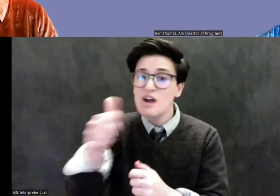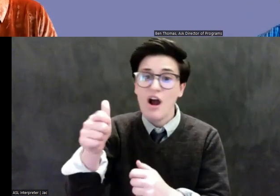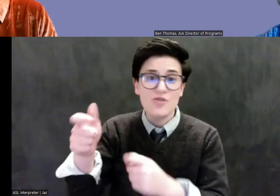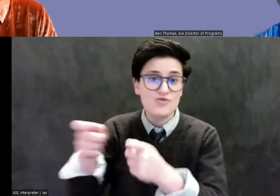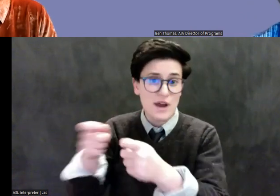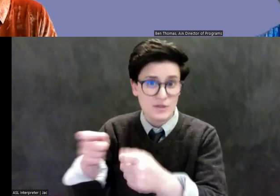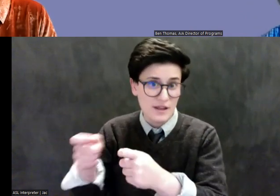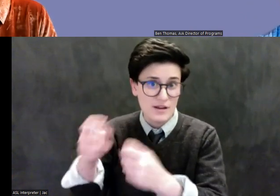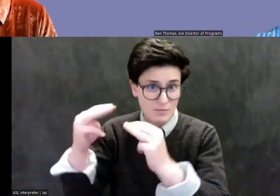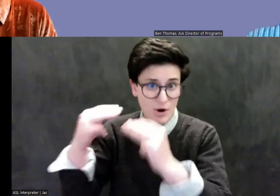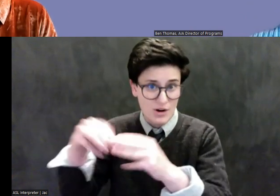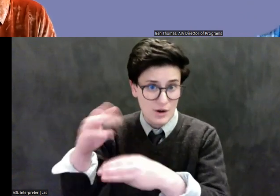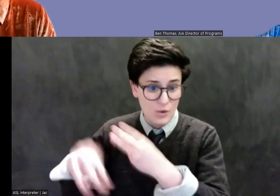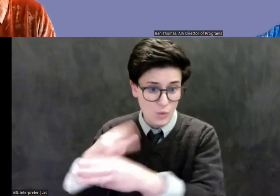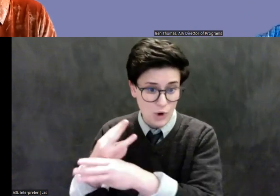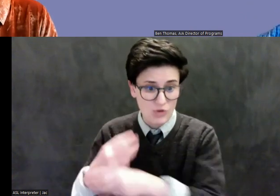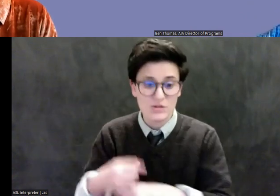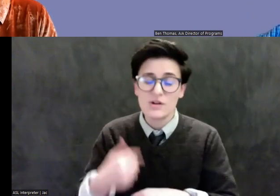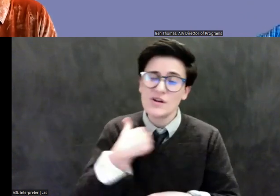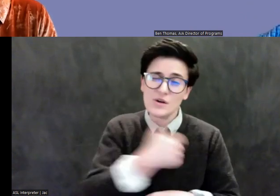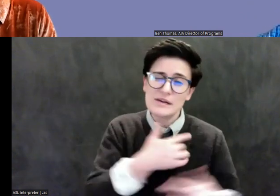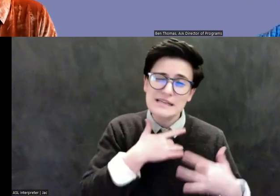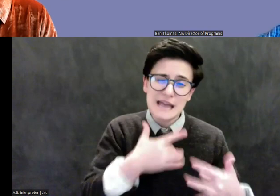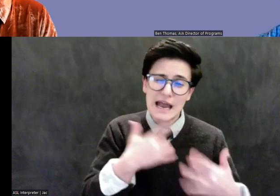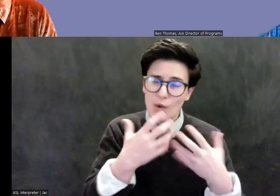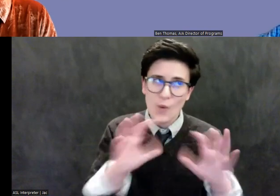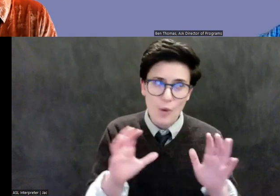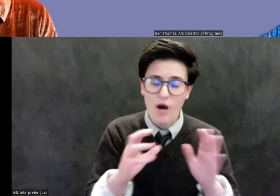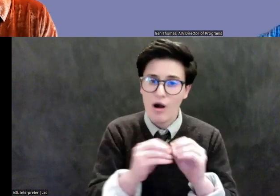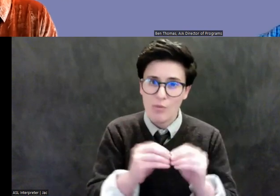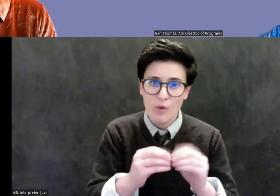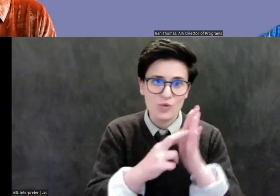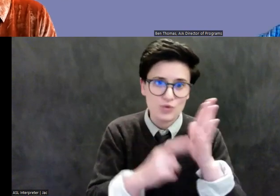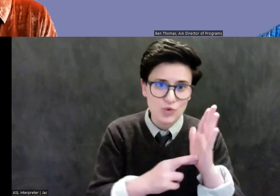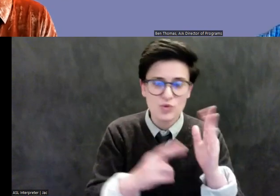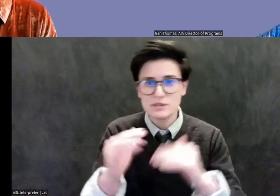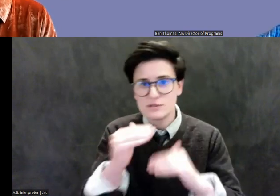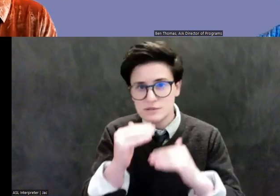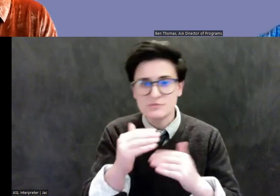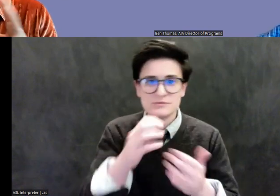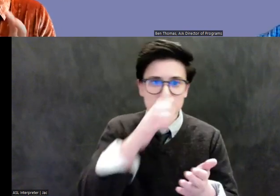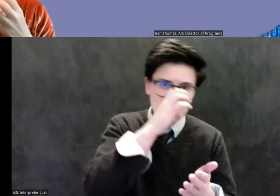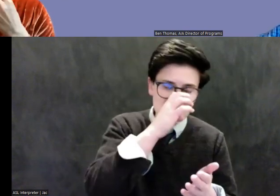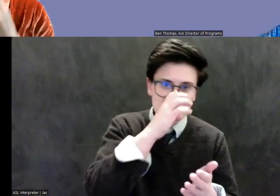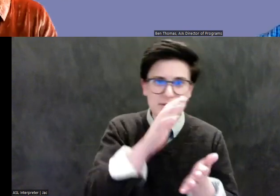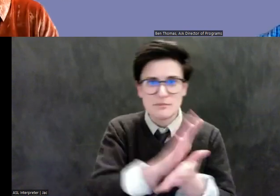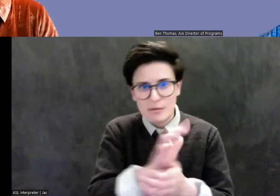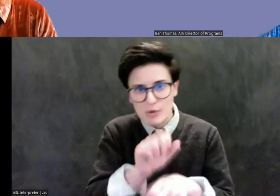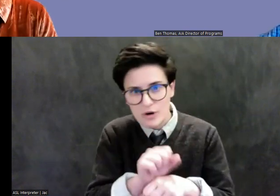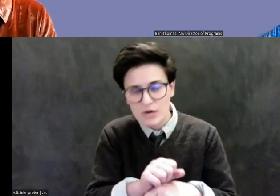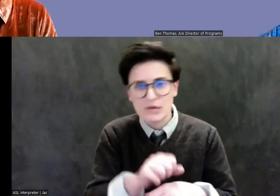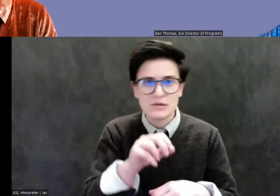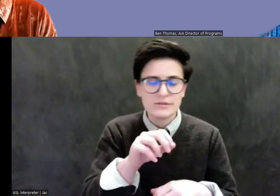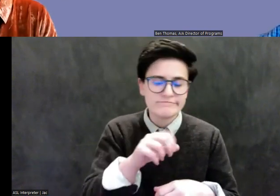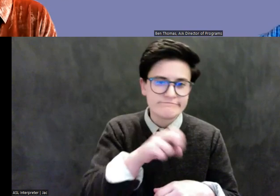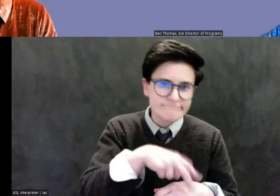know, as someone that is at a nonprofit, we have a lot of paperwork that's hard. Um, but at the same time, while not geared